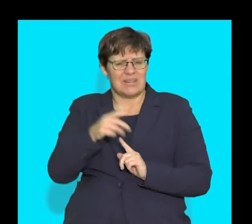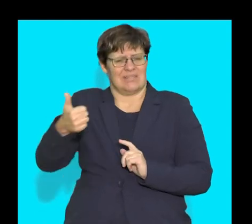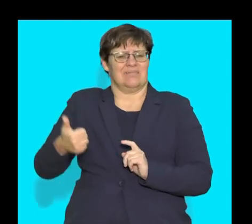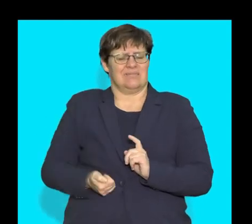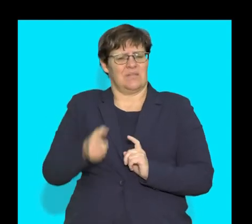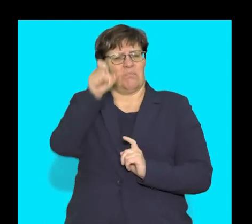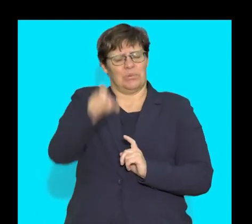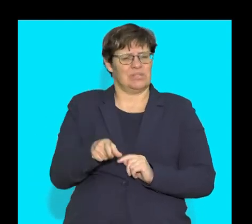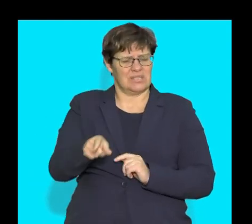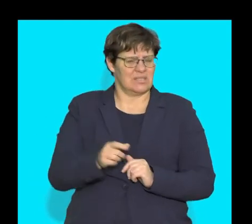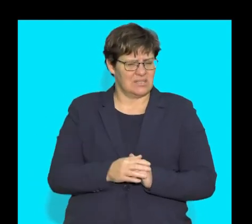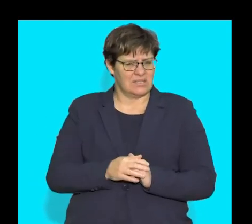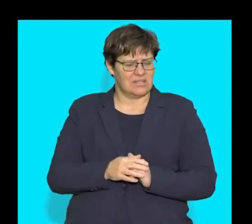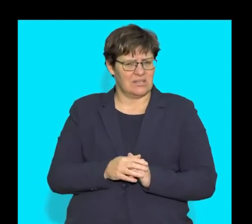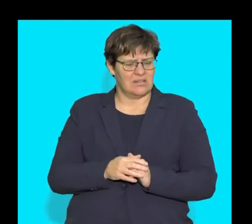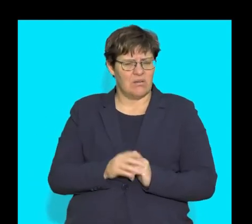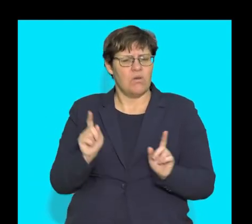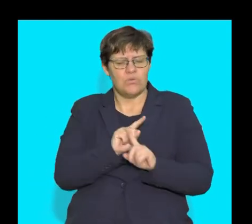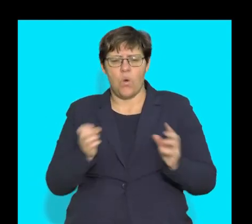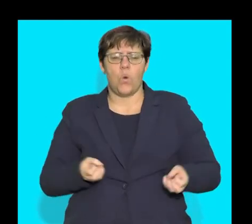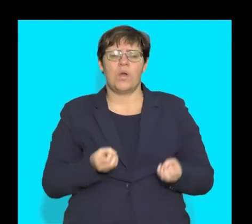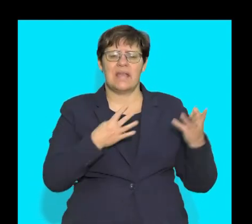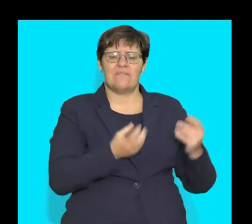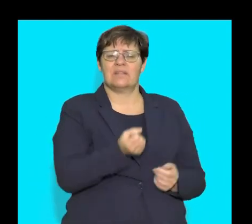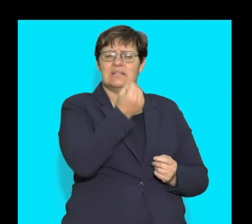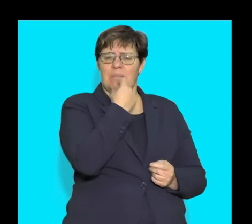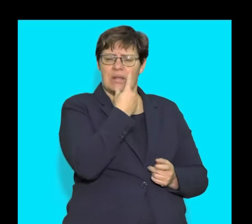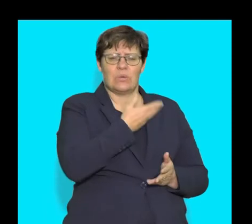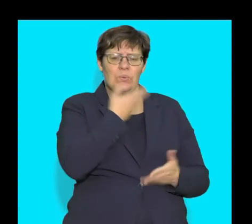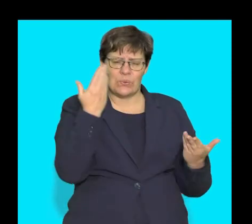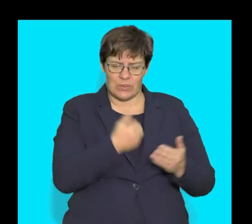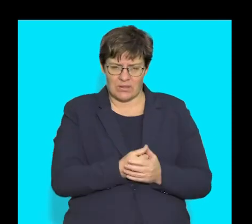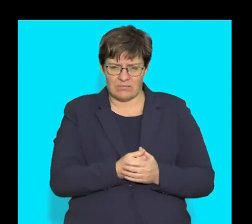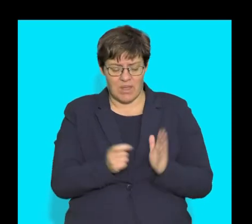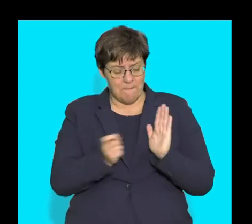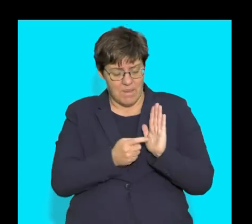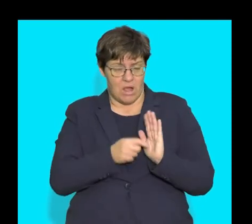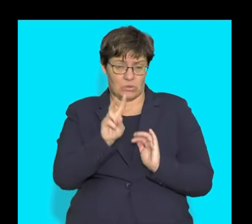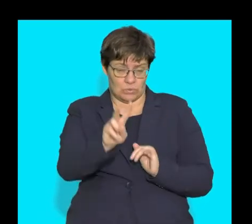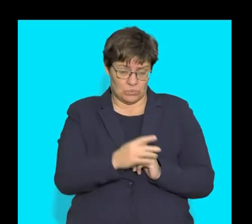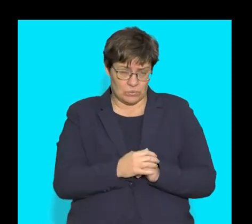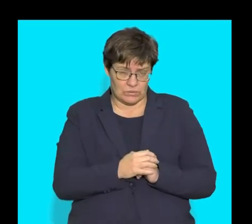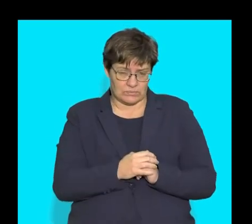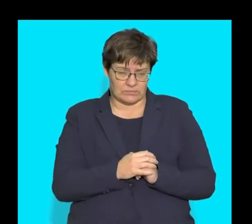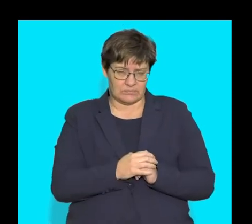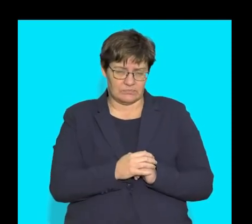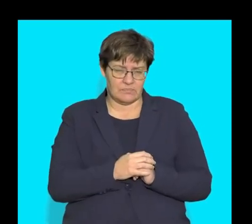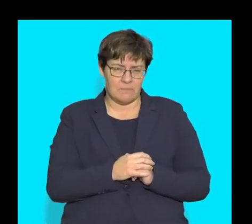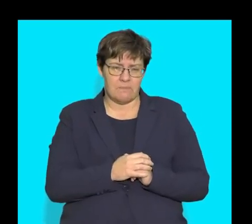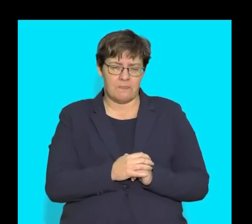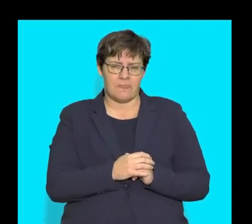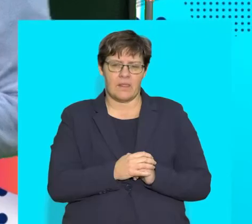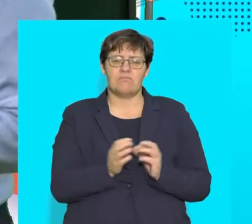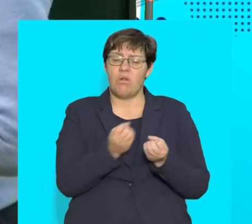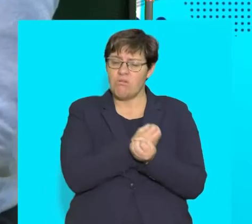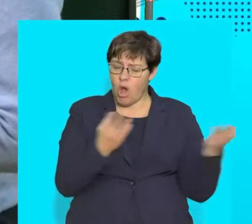into a diabetic person rather than given orally. And this is a two-mark question. And I'm going to pause at